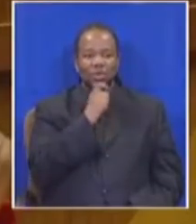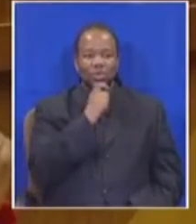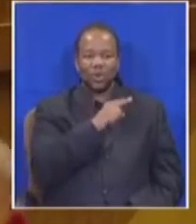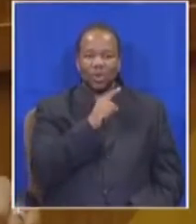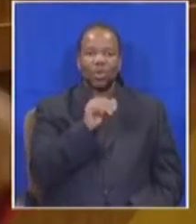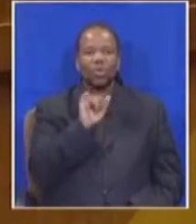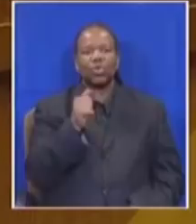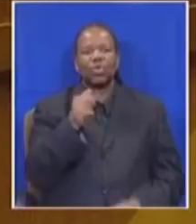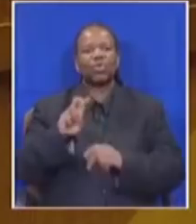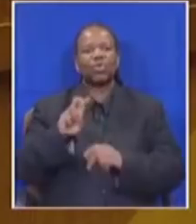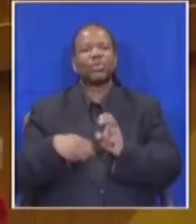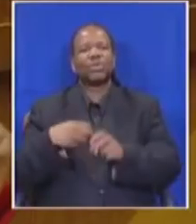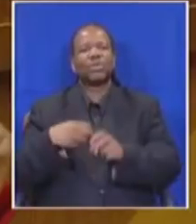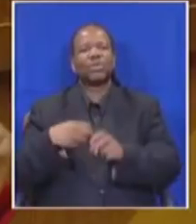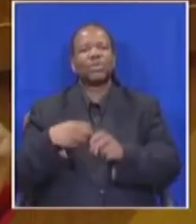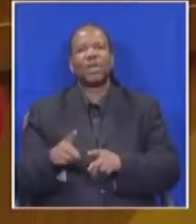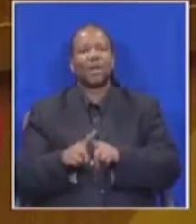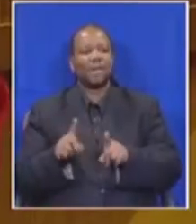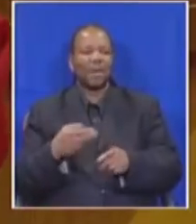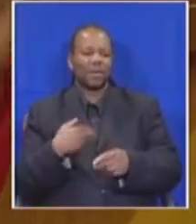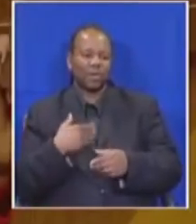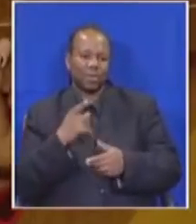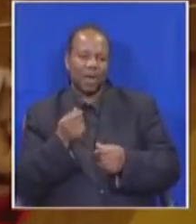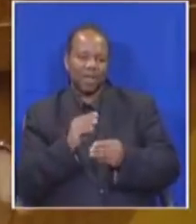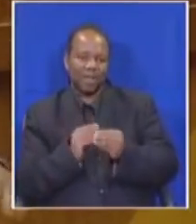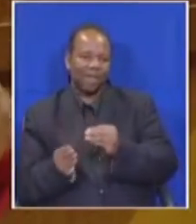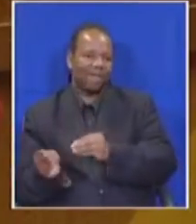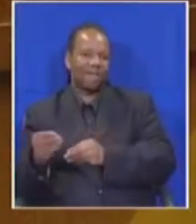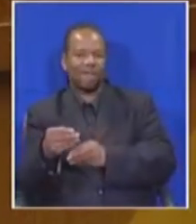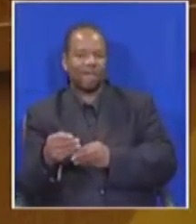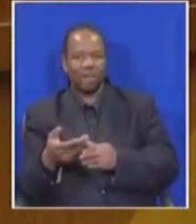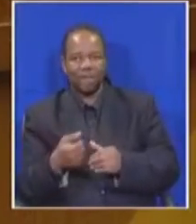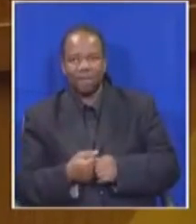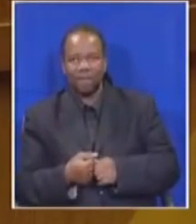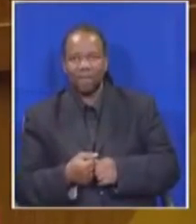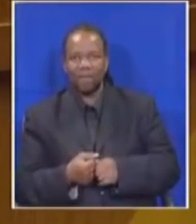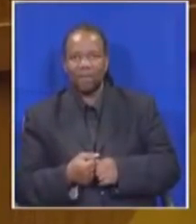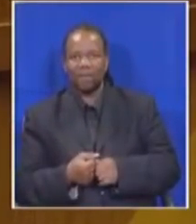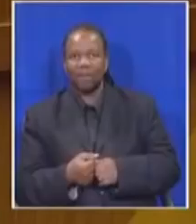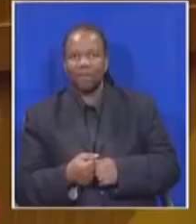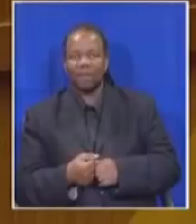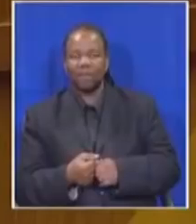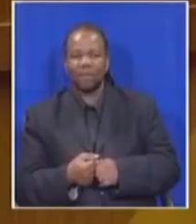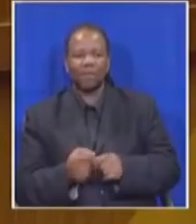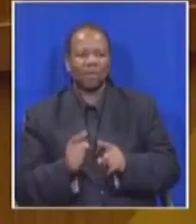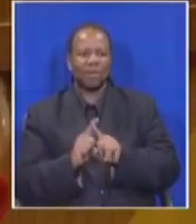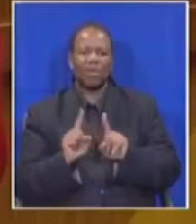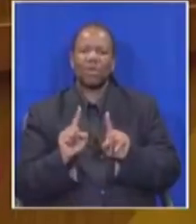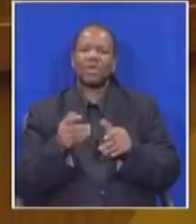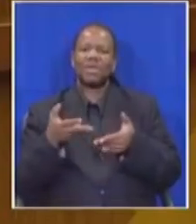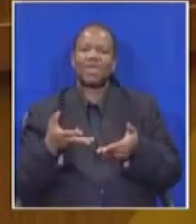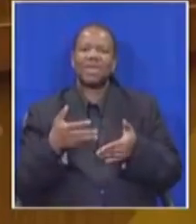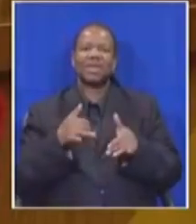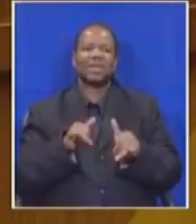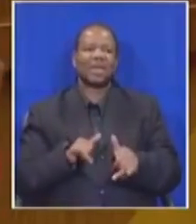steal and you find channels to channel that money too and as is all that it's irregular expenditure